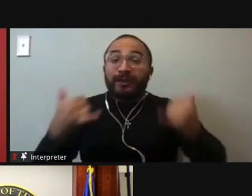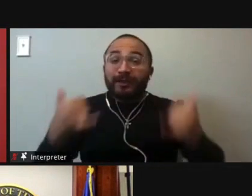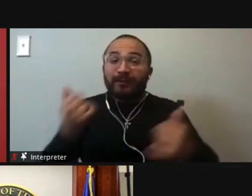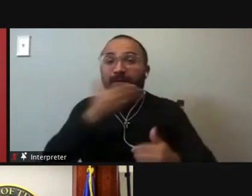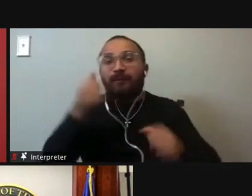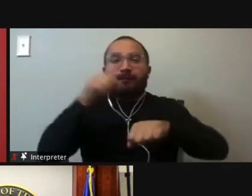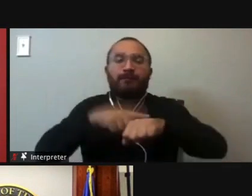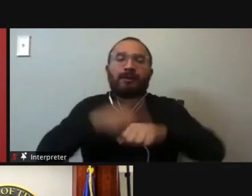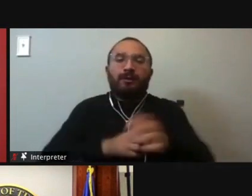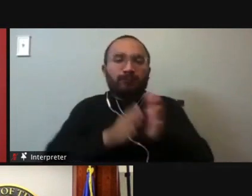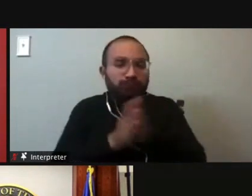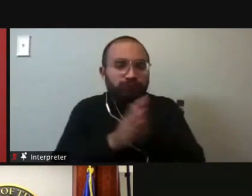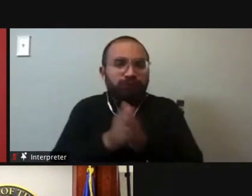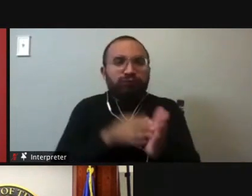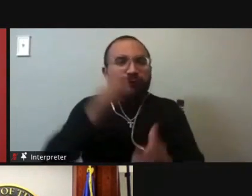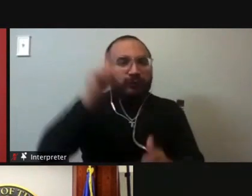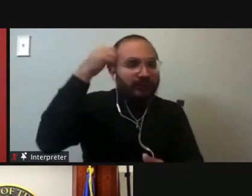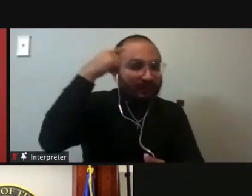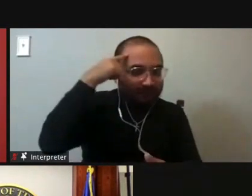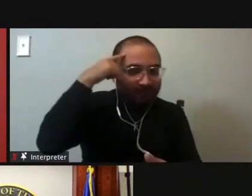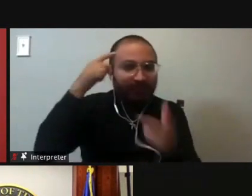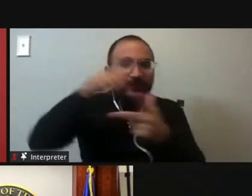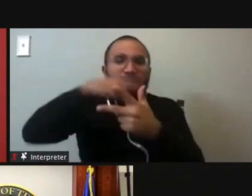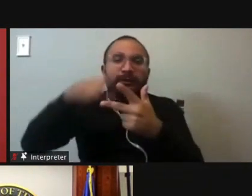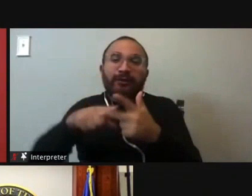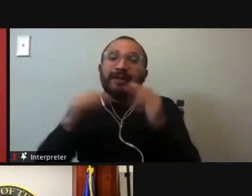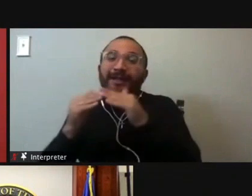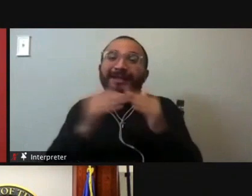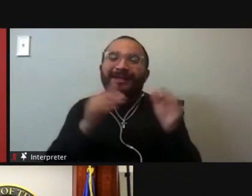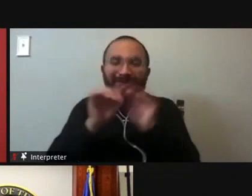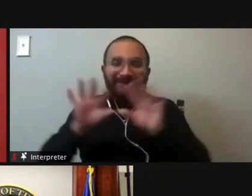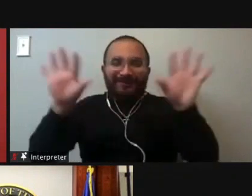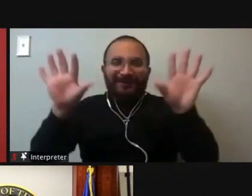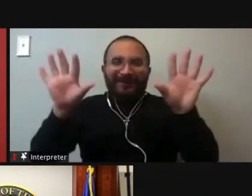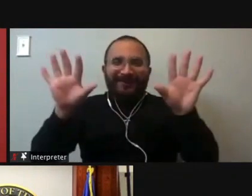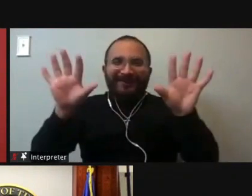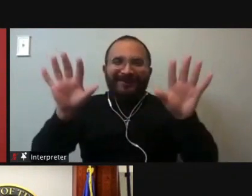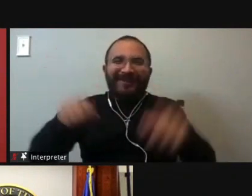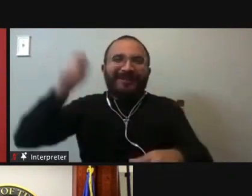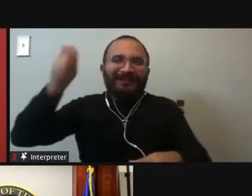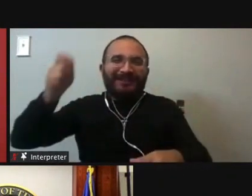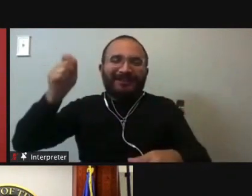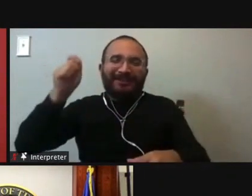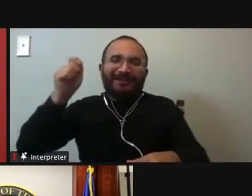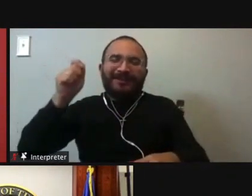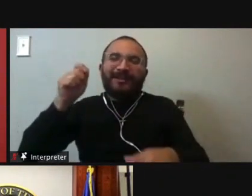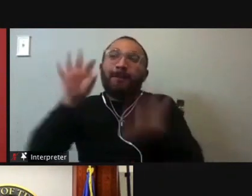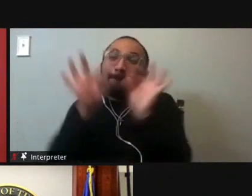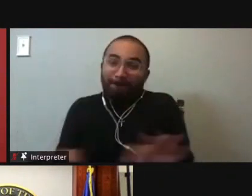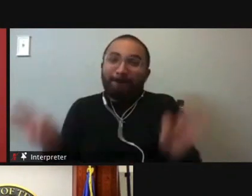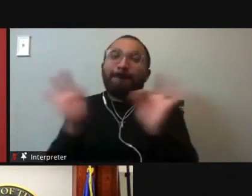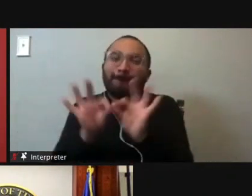institutions like government, the three equal branches of government, I'm a little biased, I think the judicial branch is more the most important,